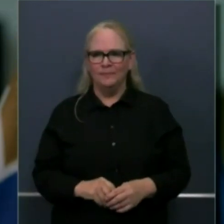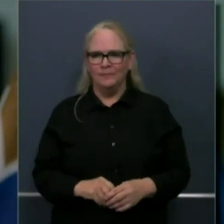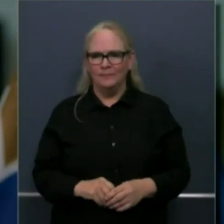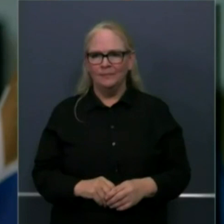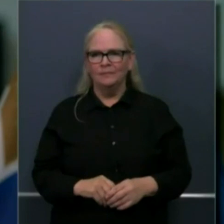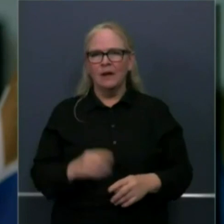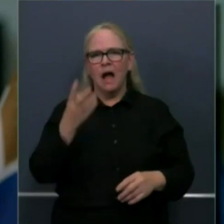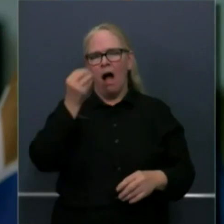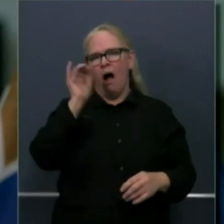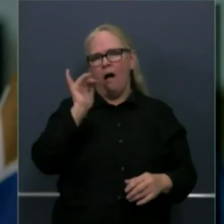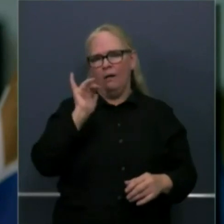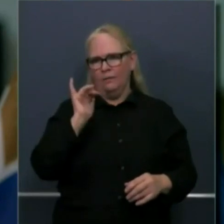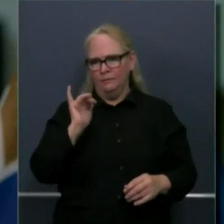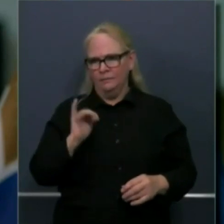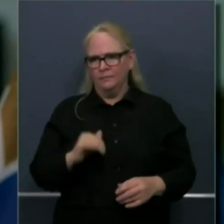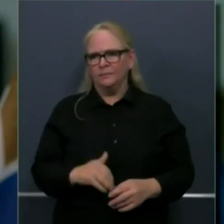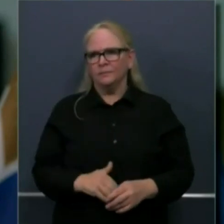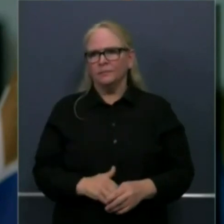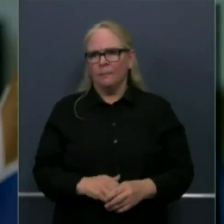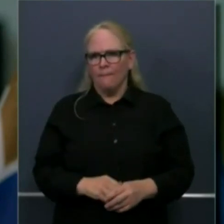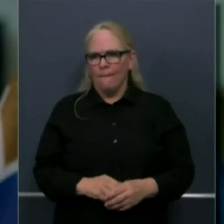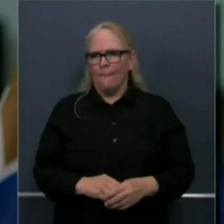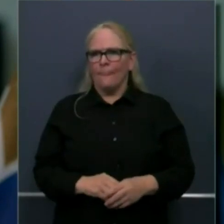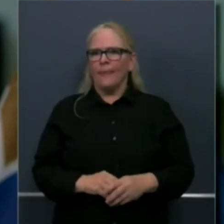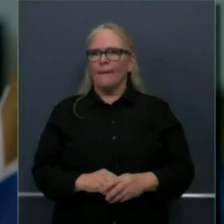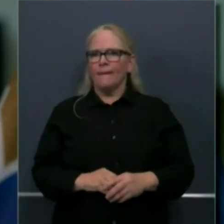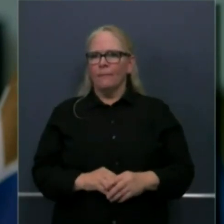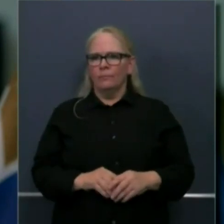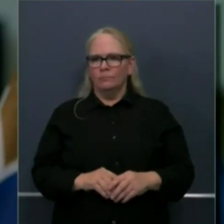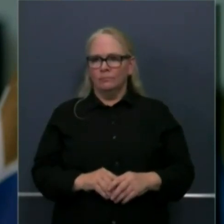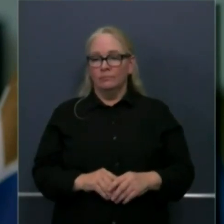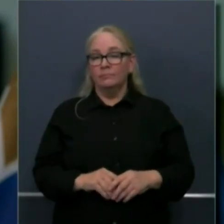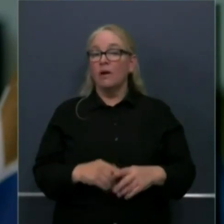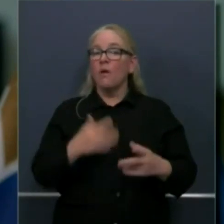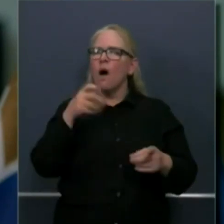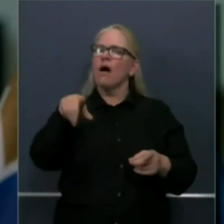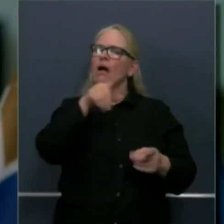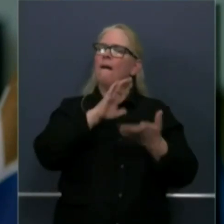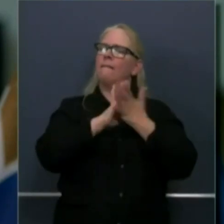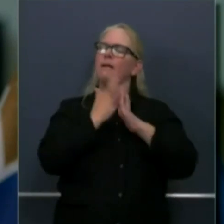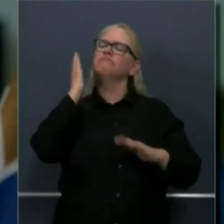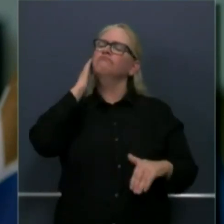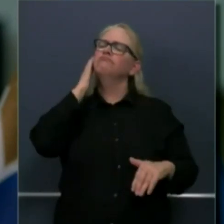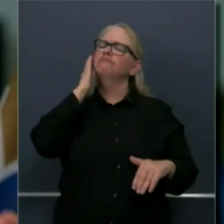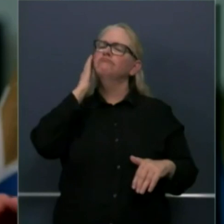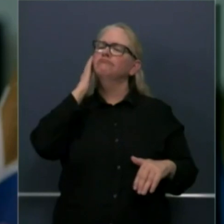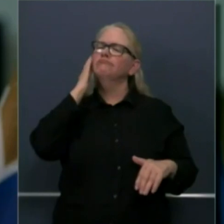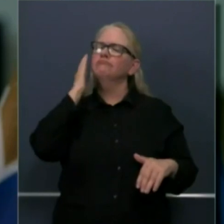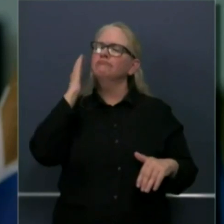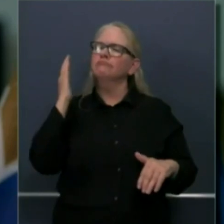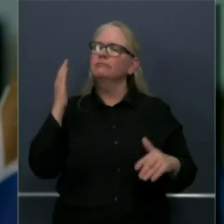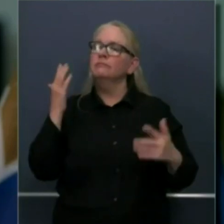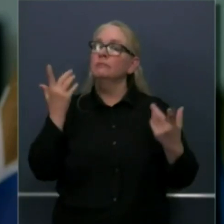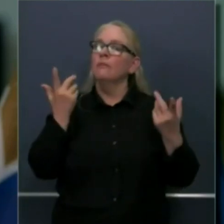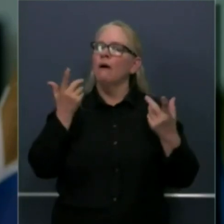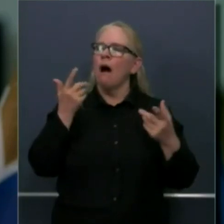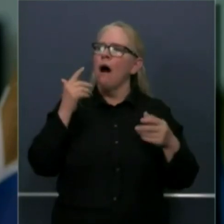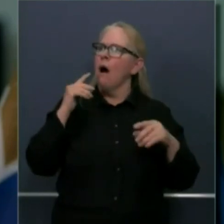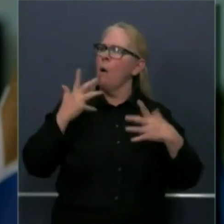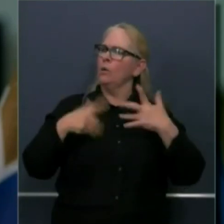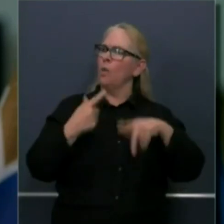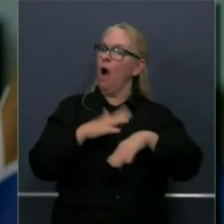something um available uh and also just make you aware of what's been on our site you can look at the